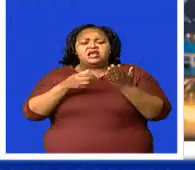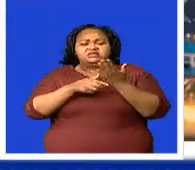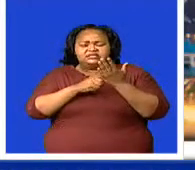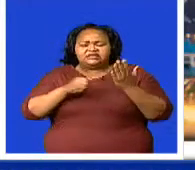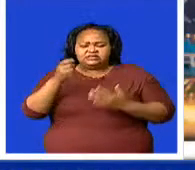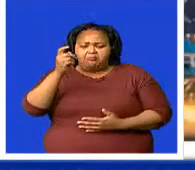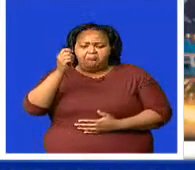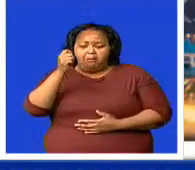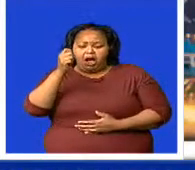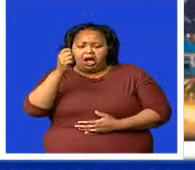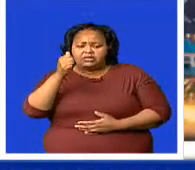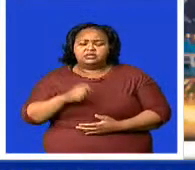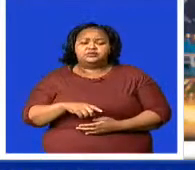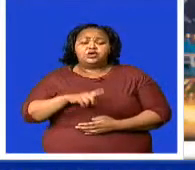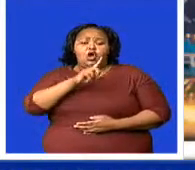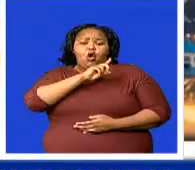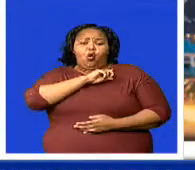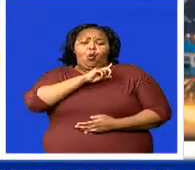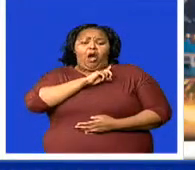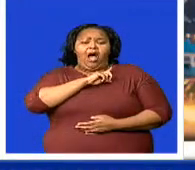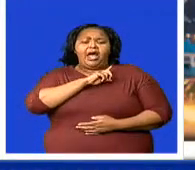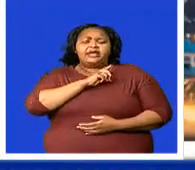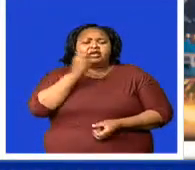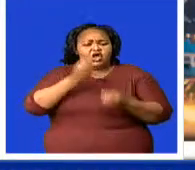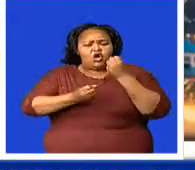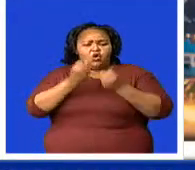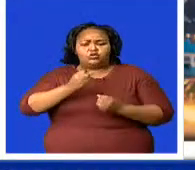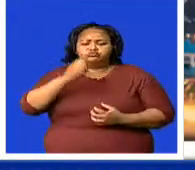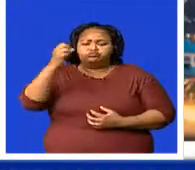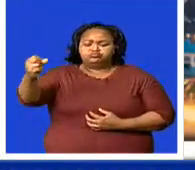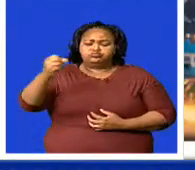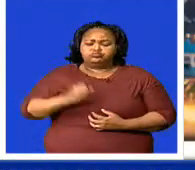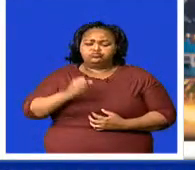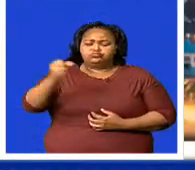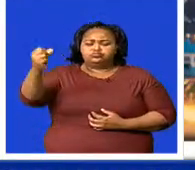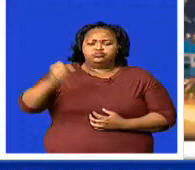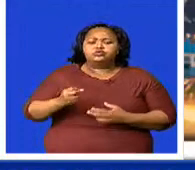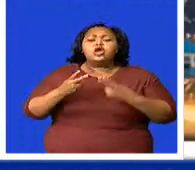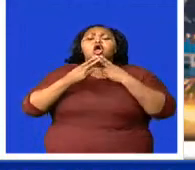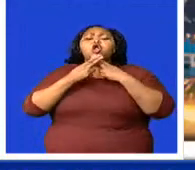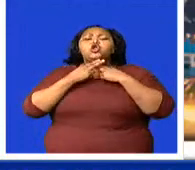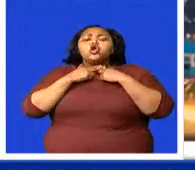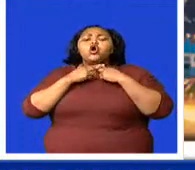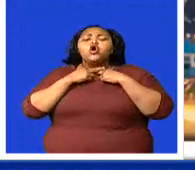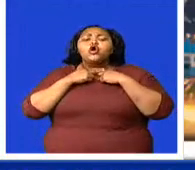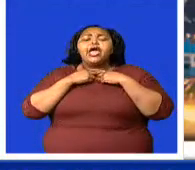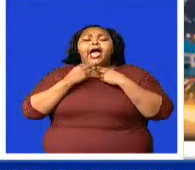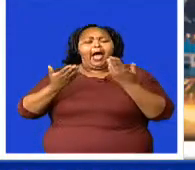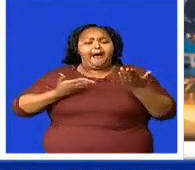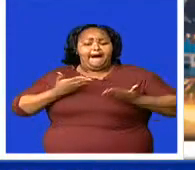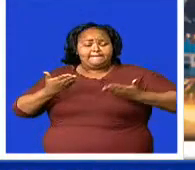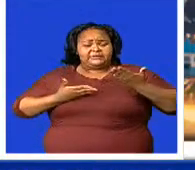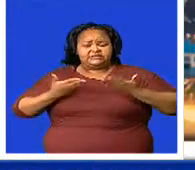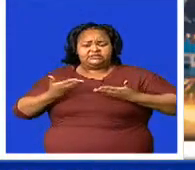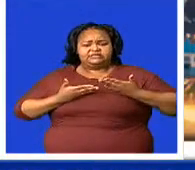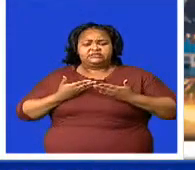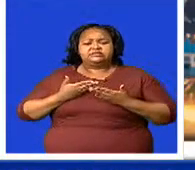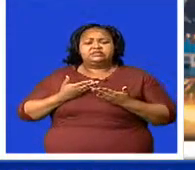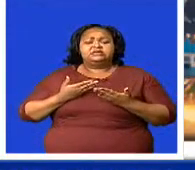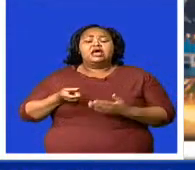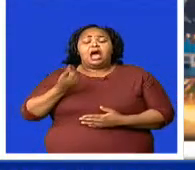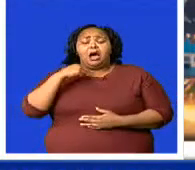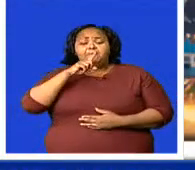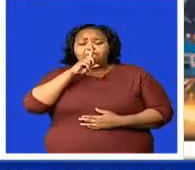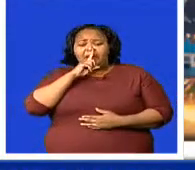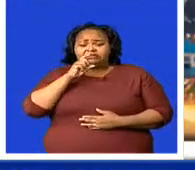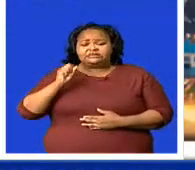judiciary seems to be engaging a lot of private law firms than civil servants hired for the same job.